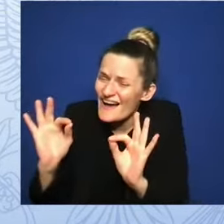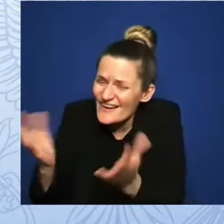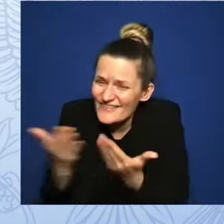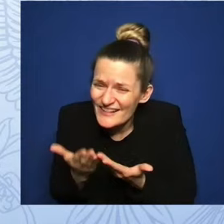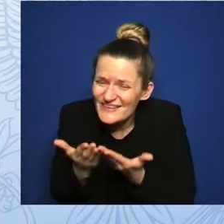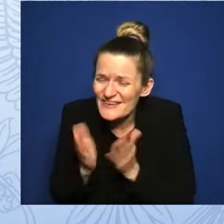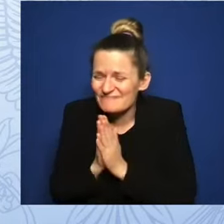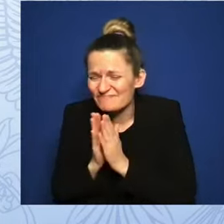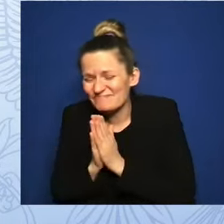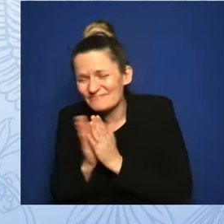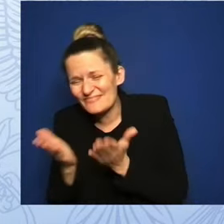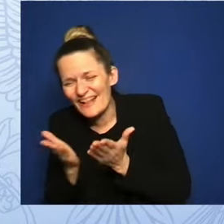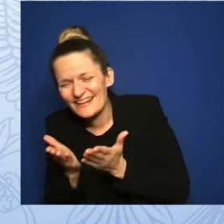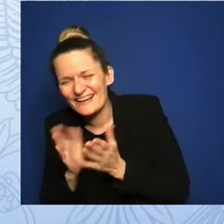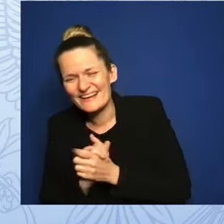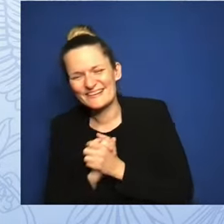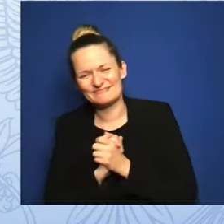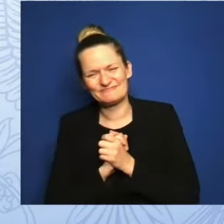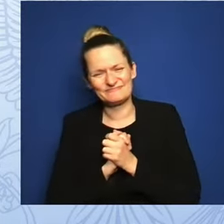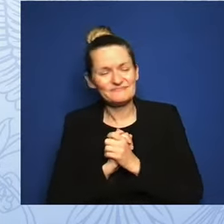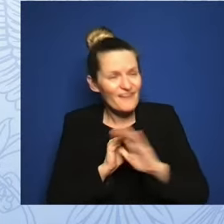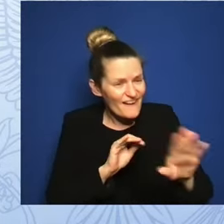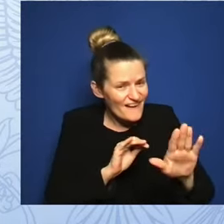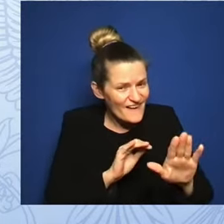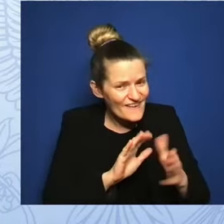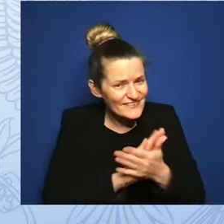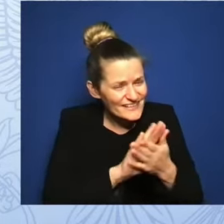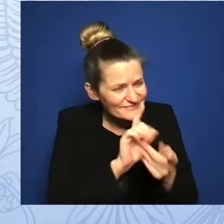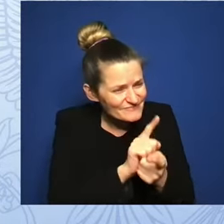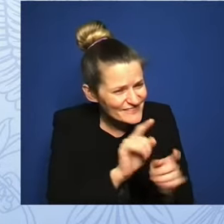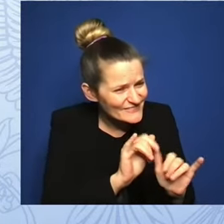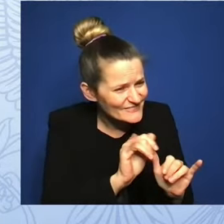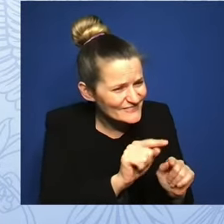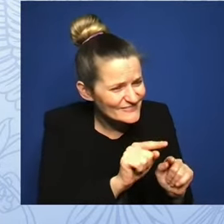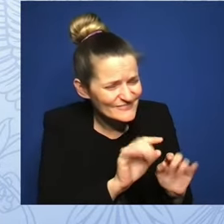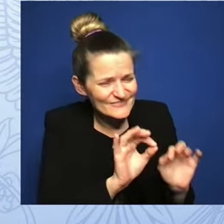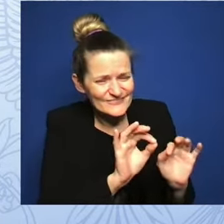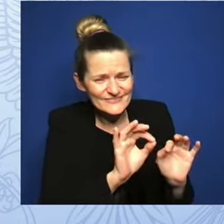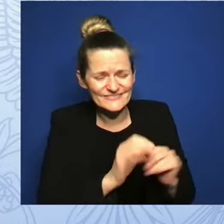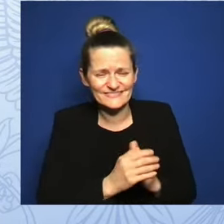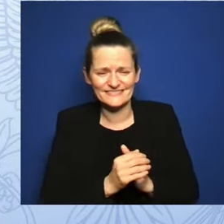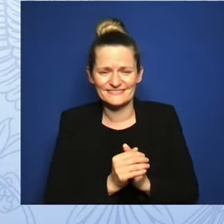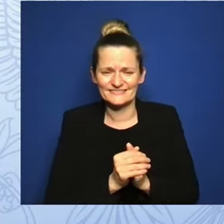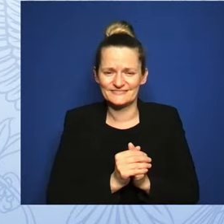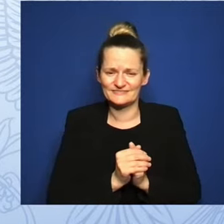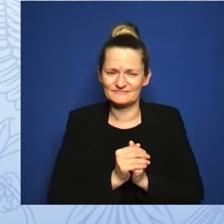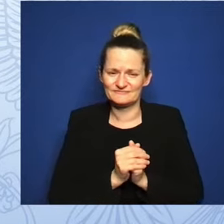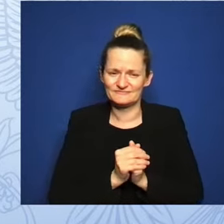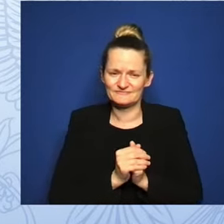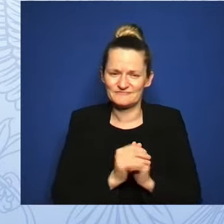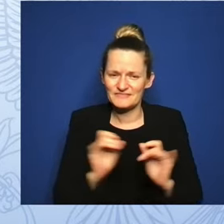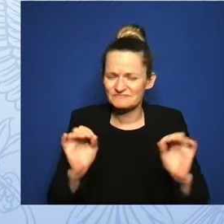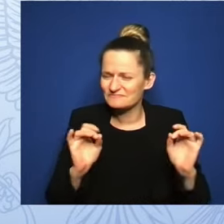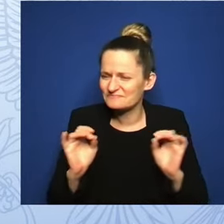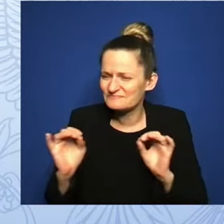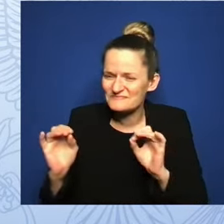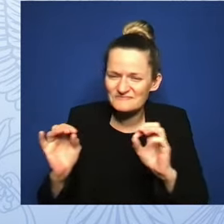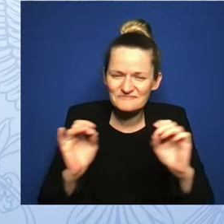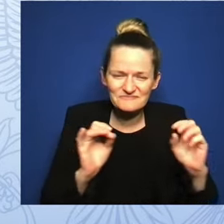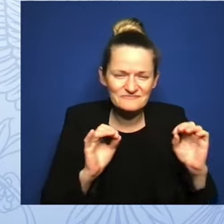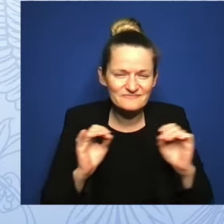Nice to meet you. How are you? I'm well. How are you doing? Good. Molly, you want a hug, too?